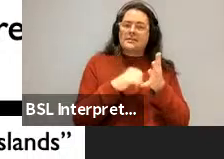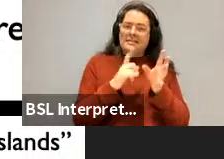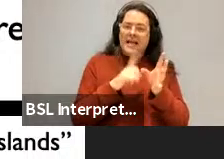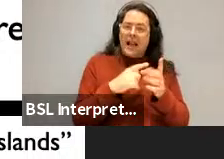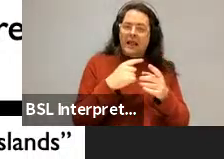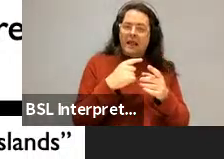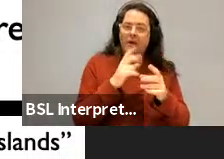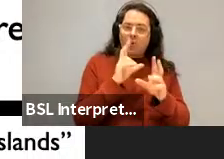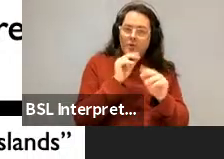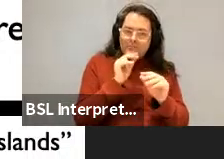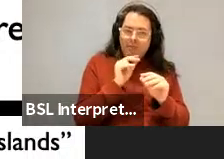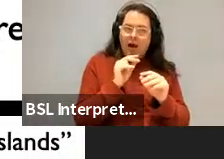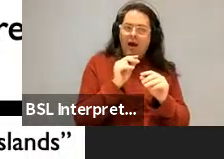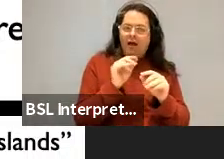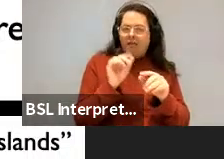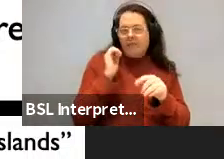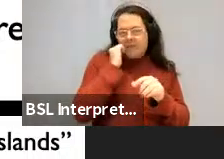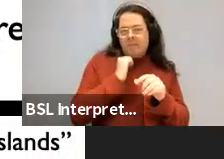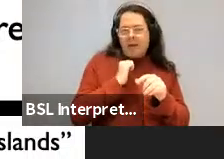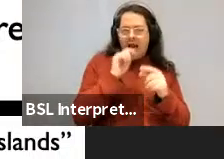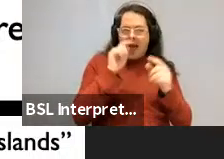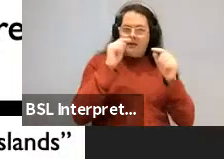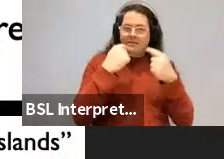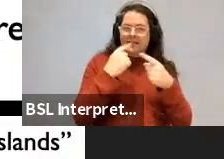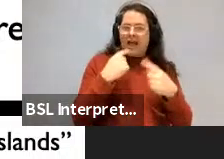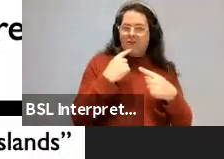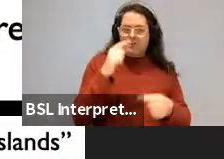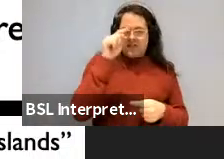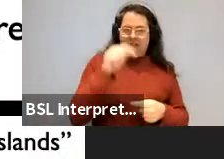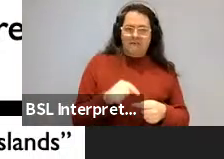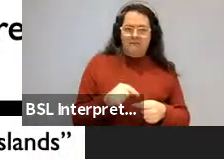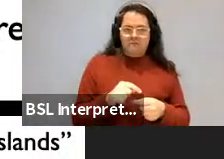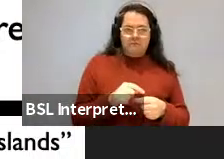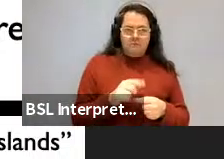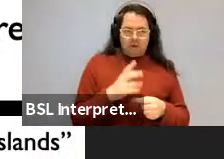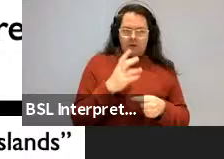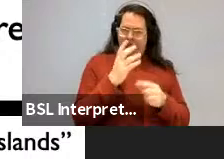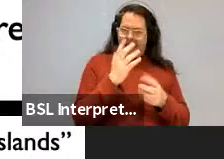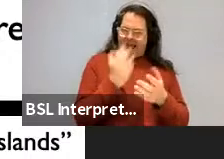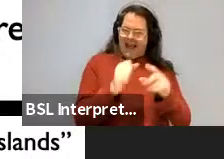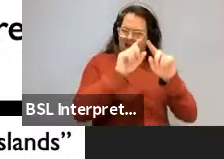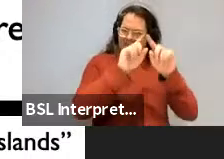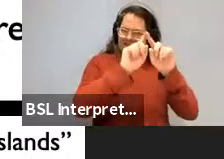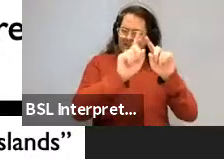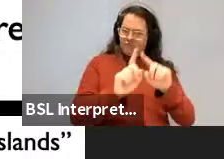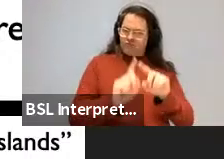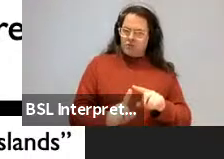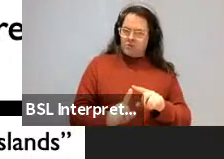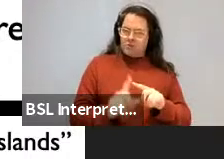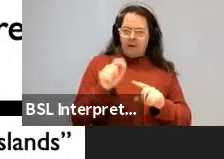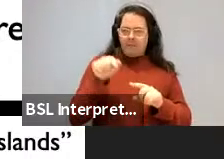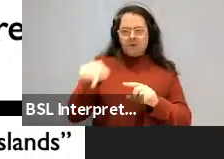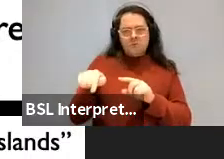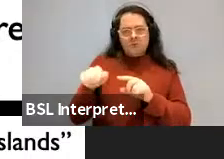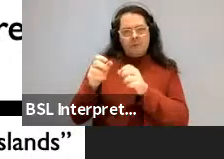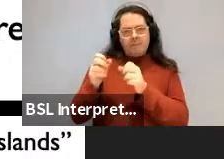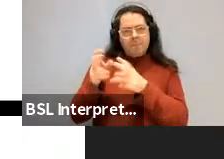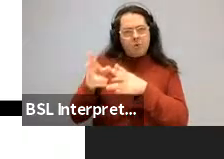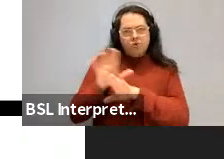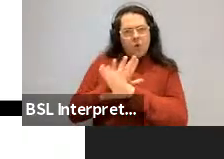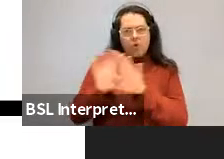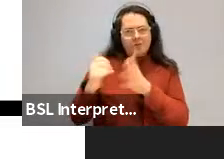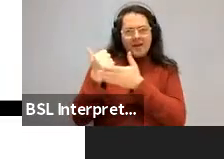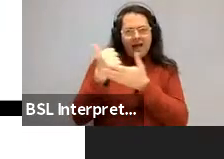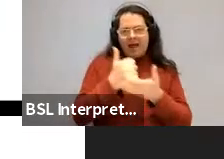knew that and so on, uh, the linear model fails to find differences which are real because the scale isn't, it, it, it caps off near the end.